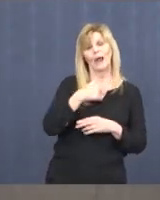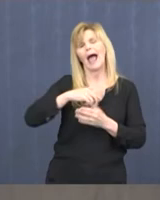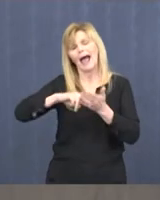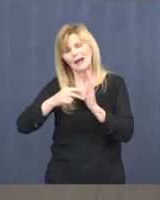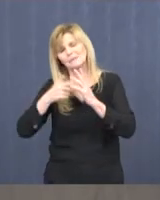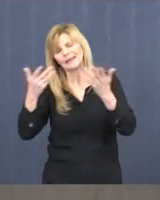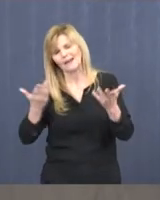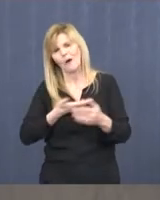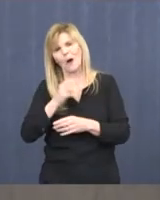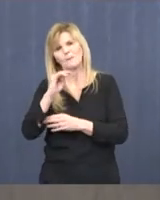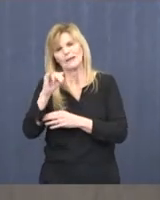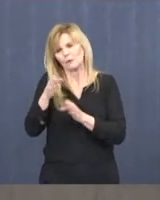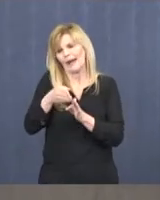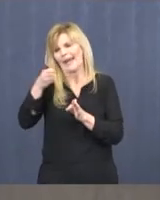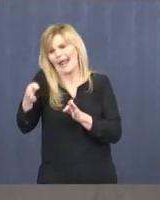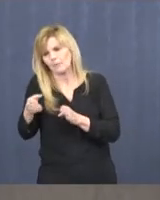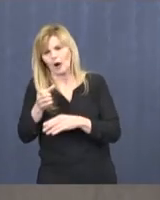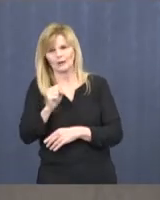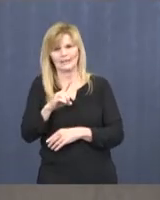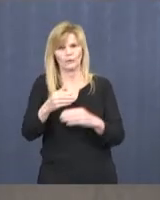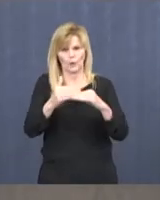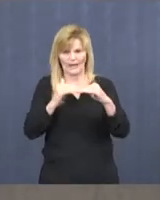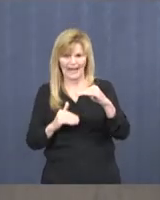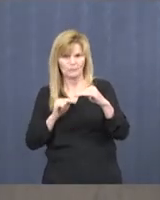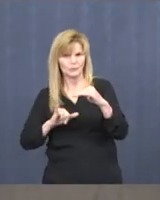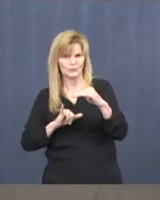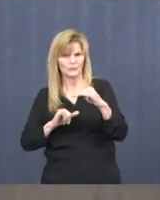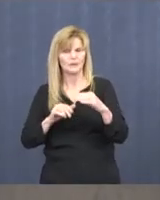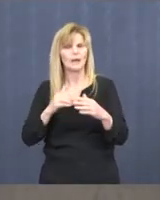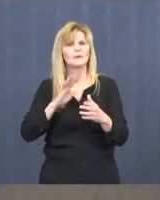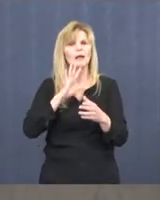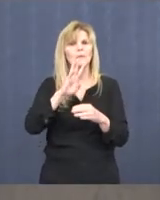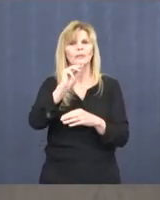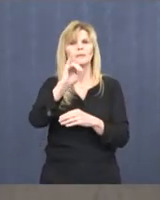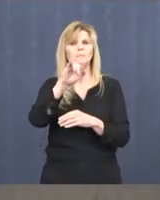our Minnesota neighbors, our South Dakota neighbors. It's the Midwest.